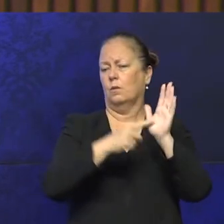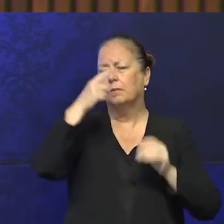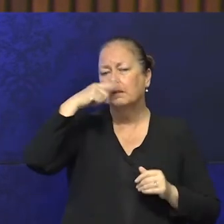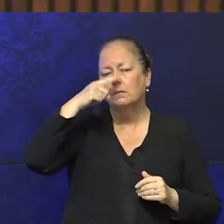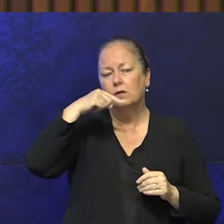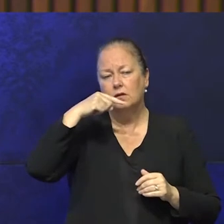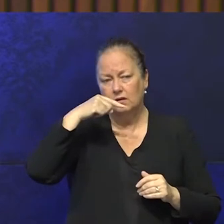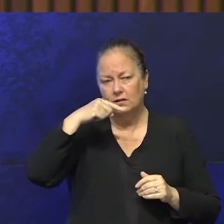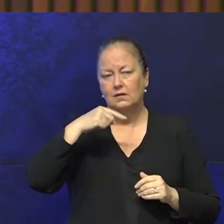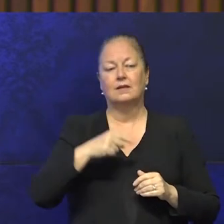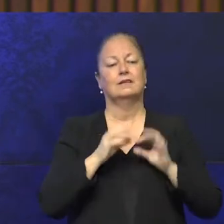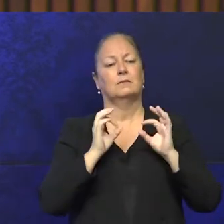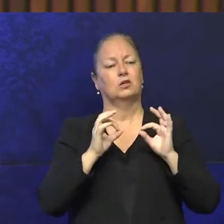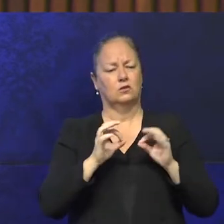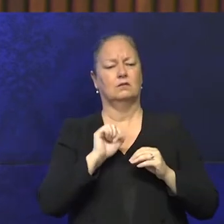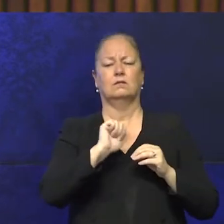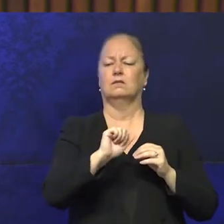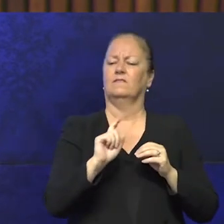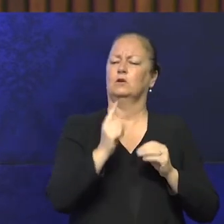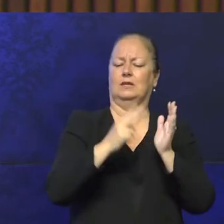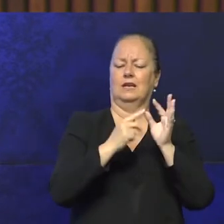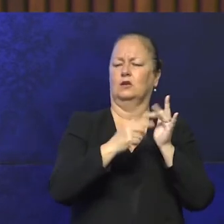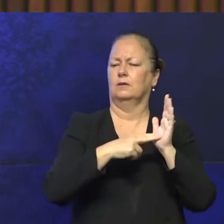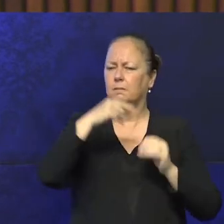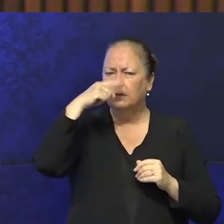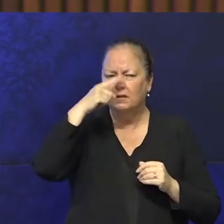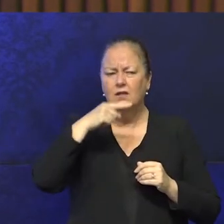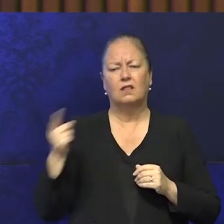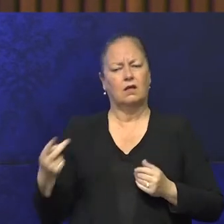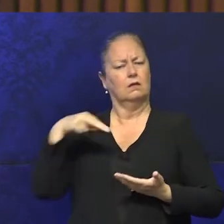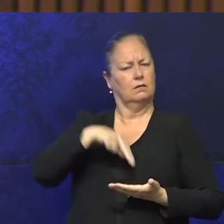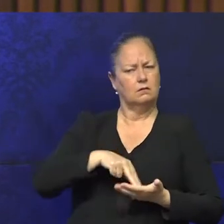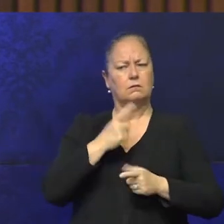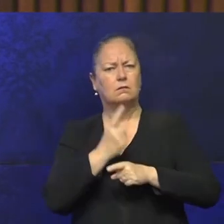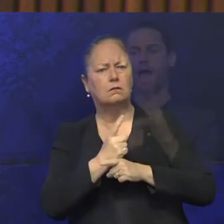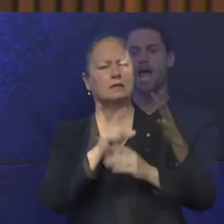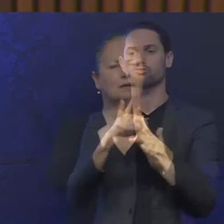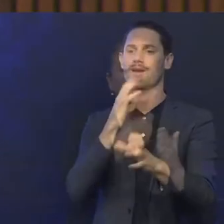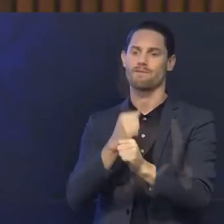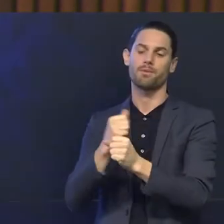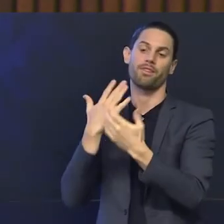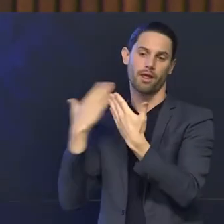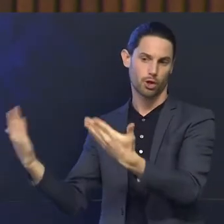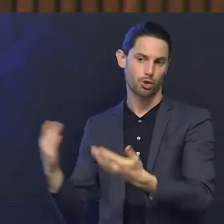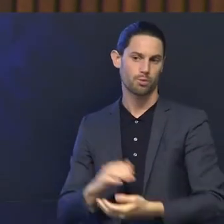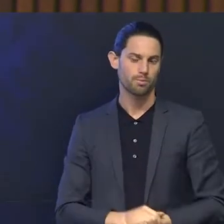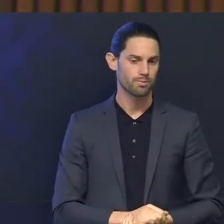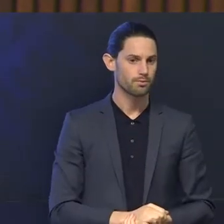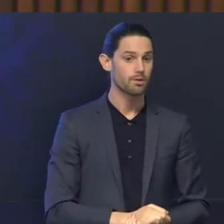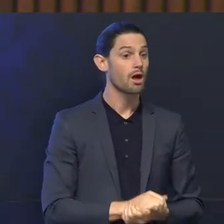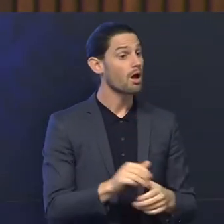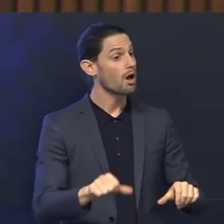including our First Nations people, our centre to conversations around disability and inclusion. I'd now like to